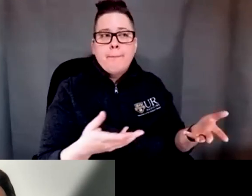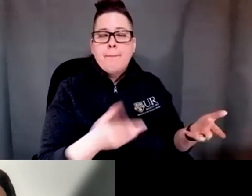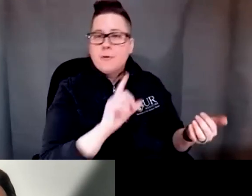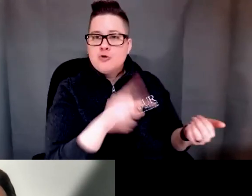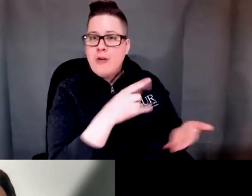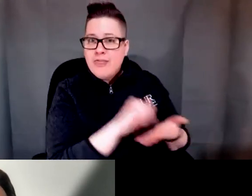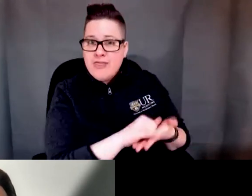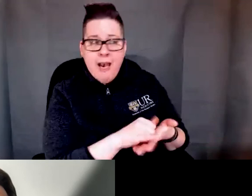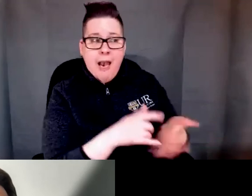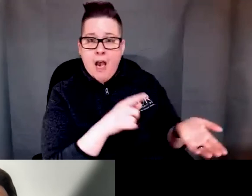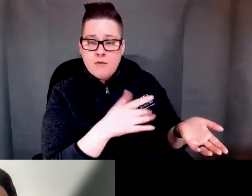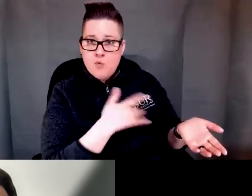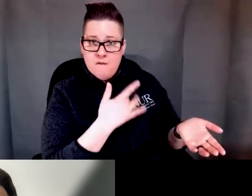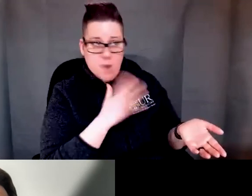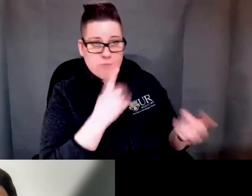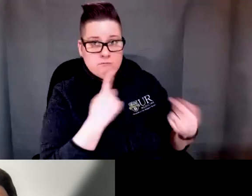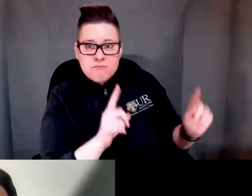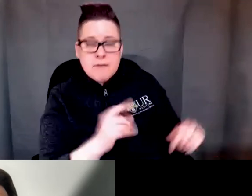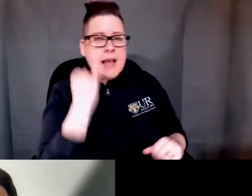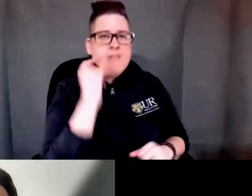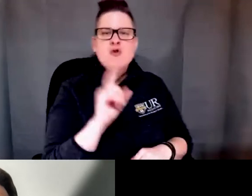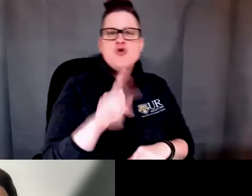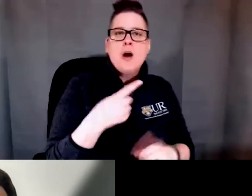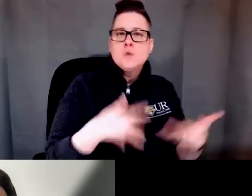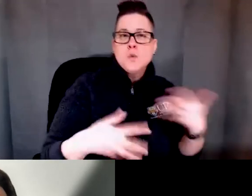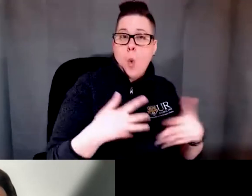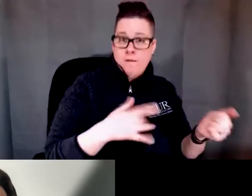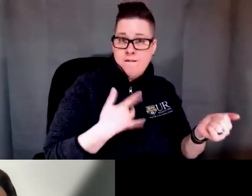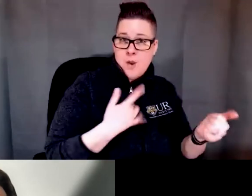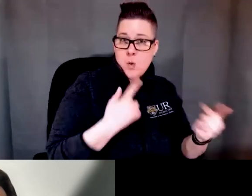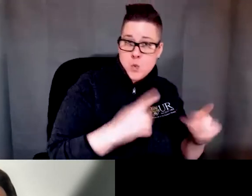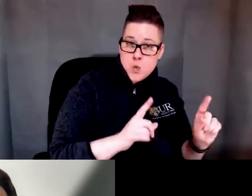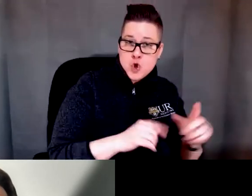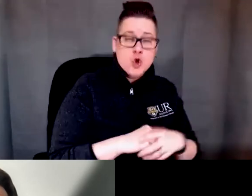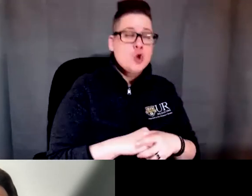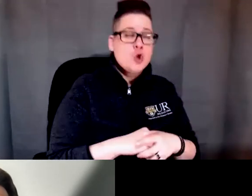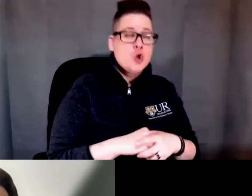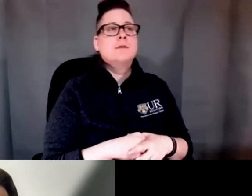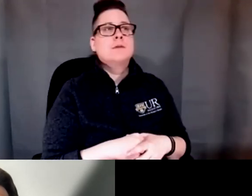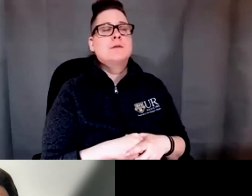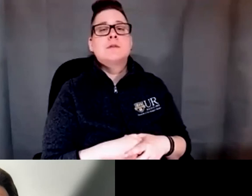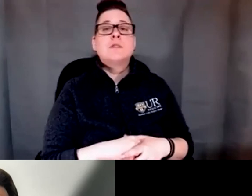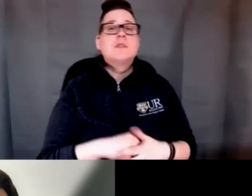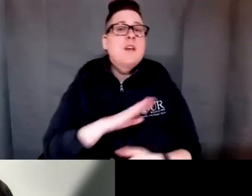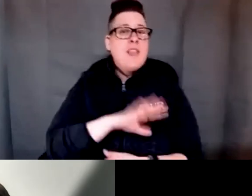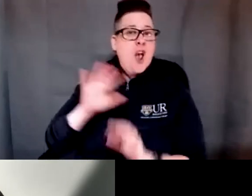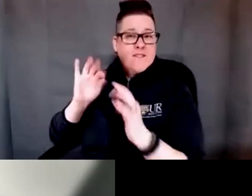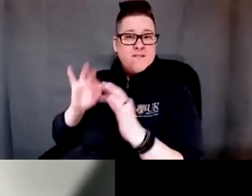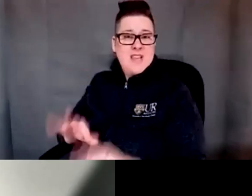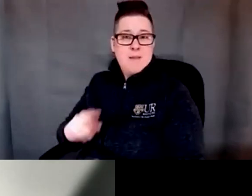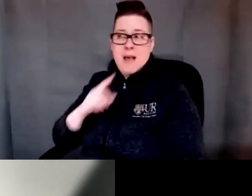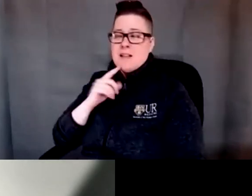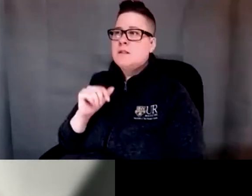or something social and then the feedback was overwhelming